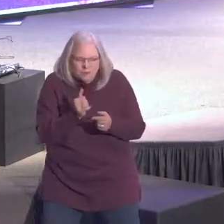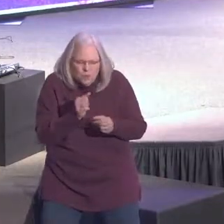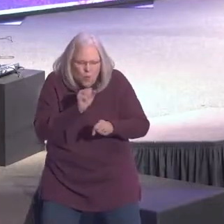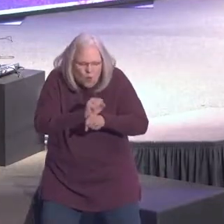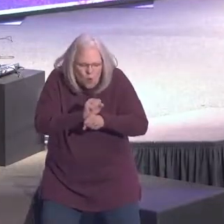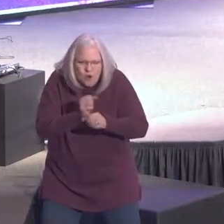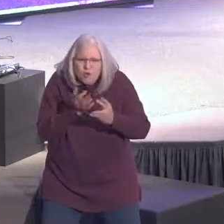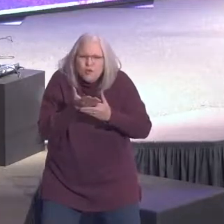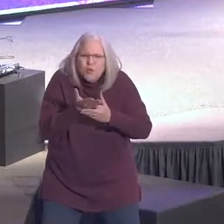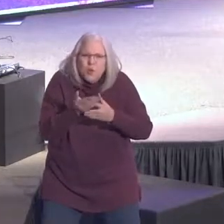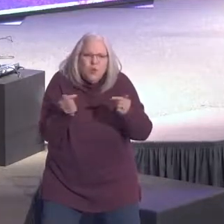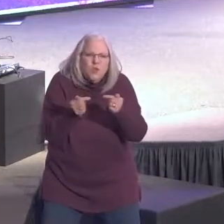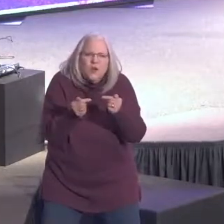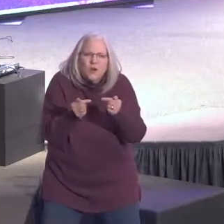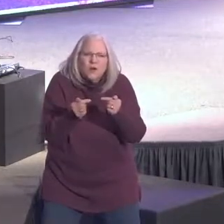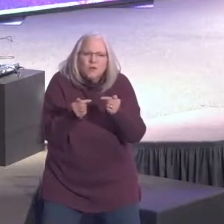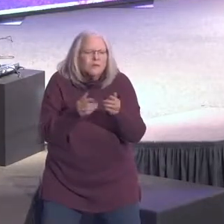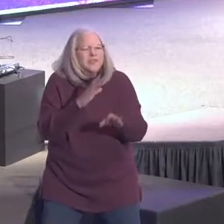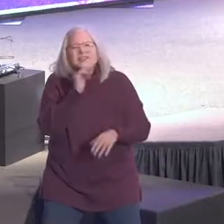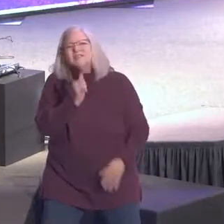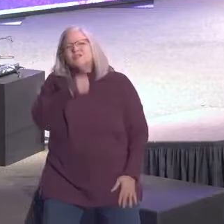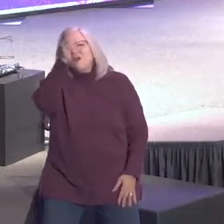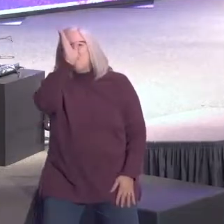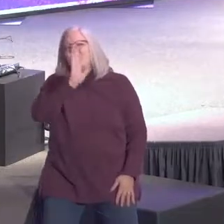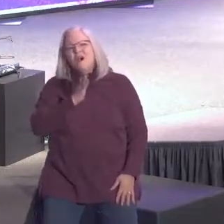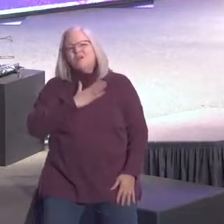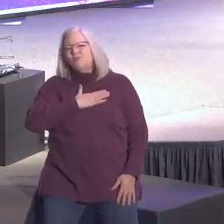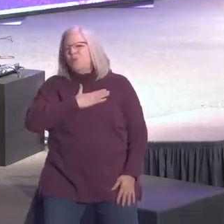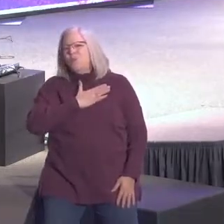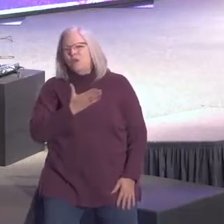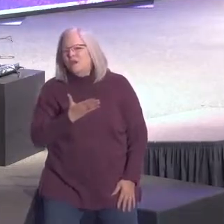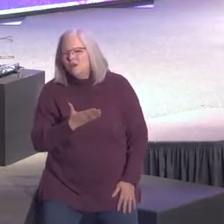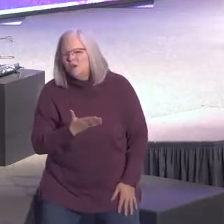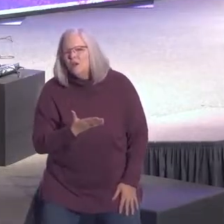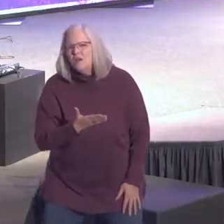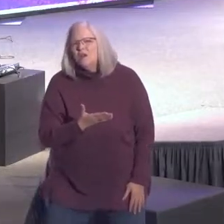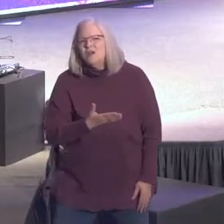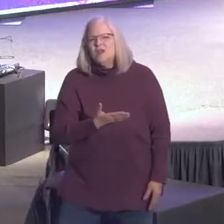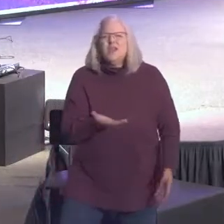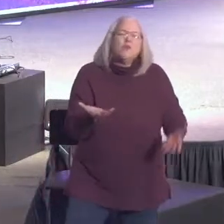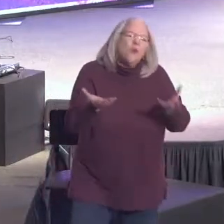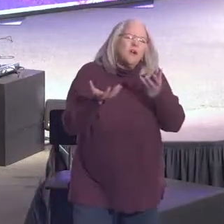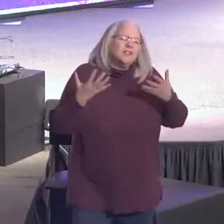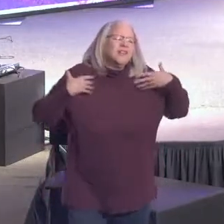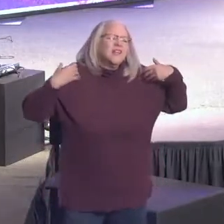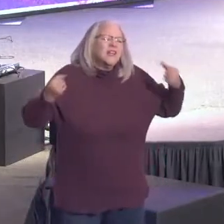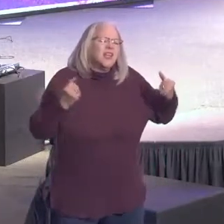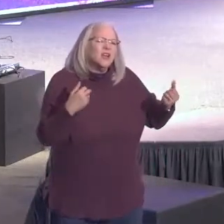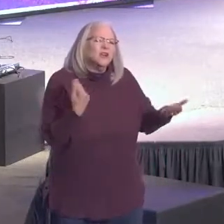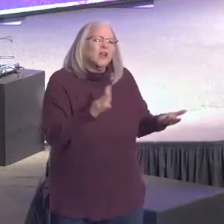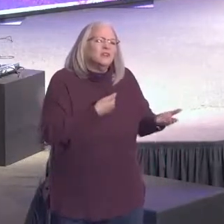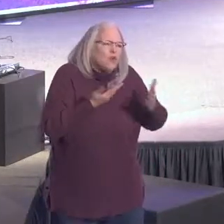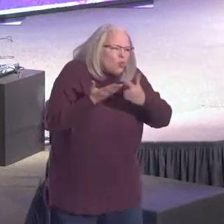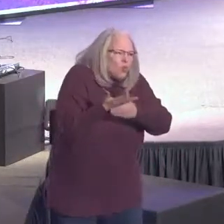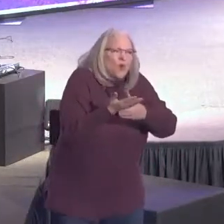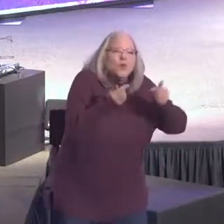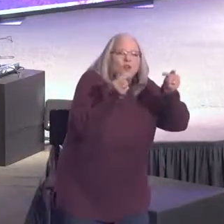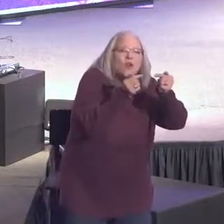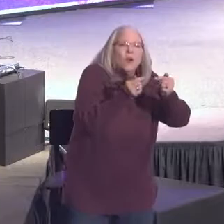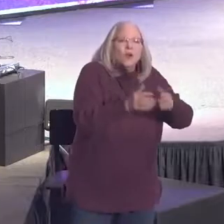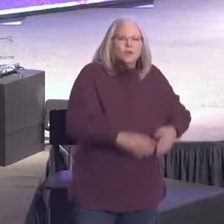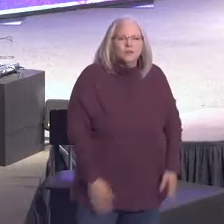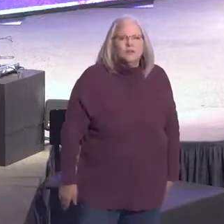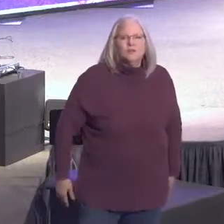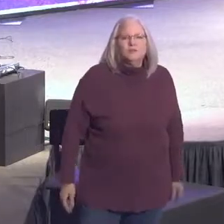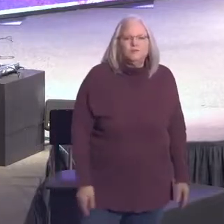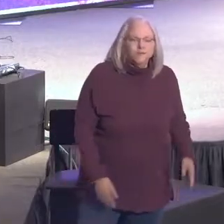But that is not God's will for us. God's will is to heal us from that hurt. Actually, a number of